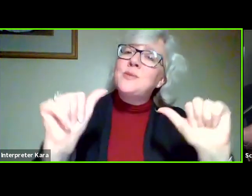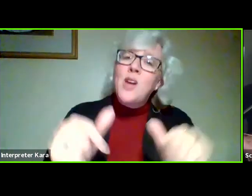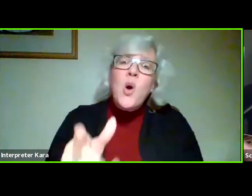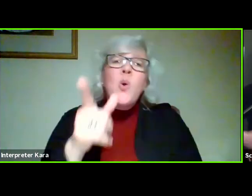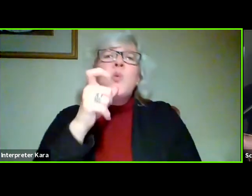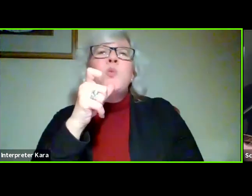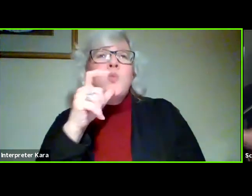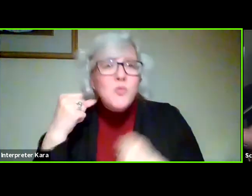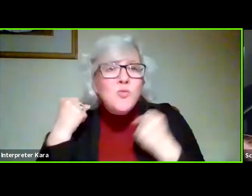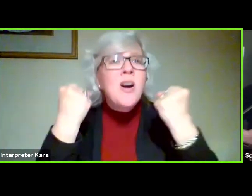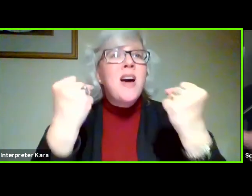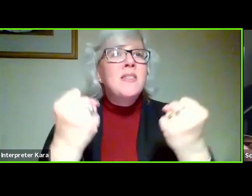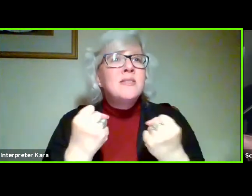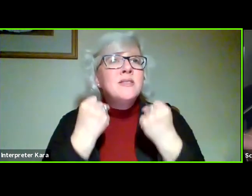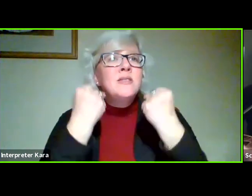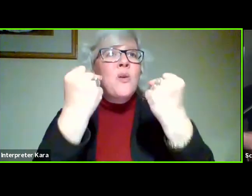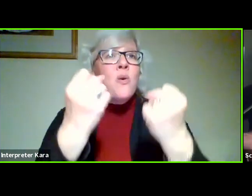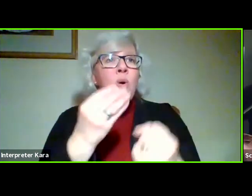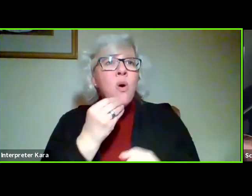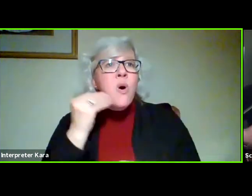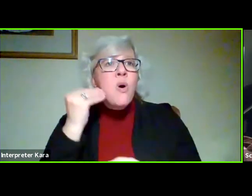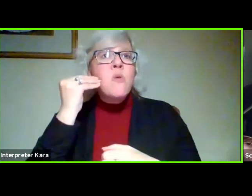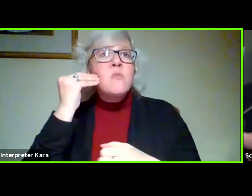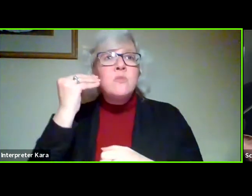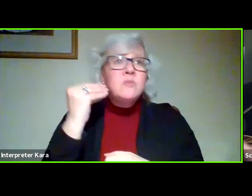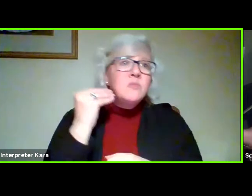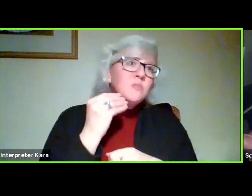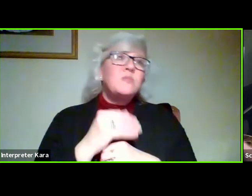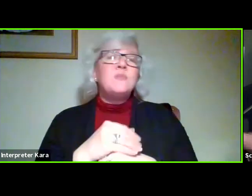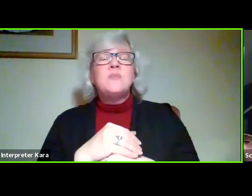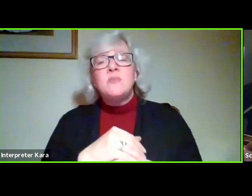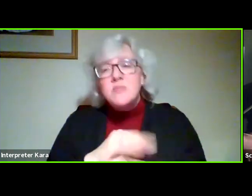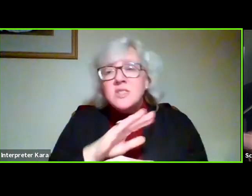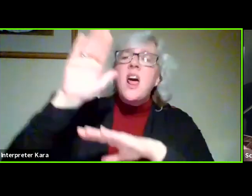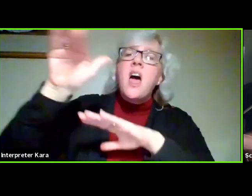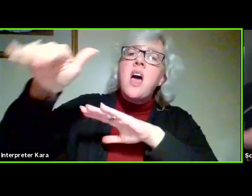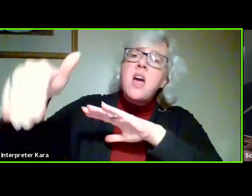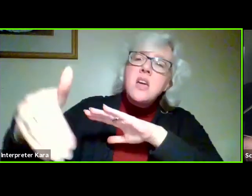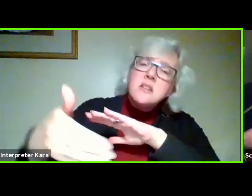drive you home tonight?